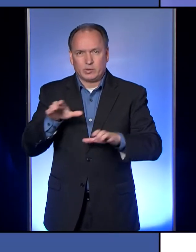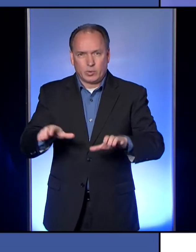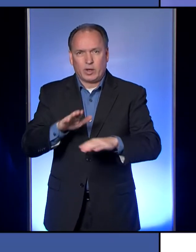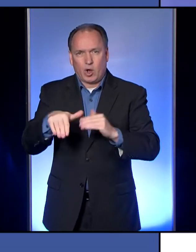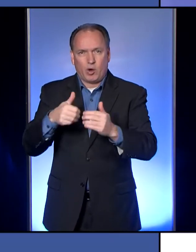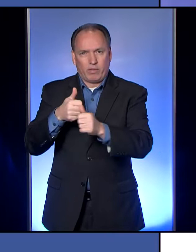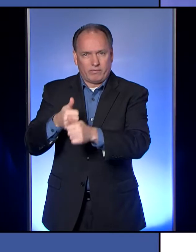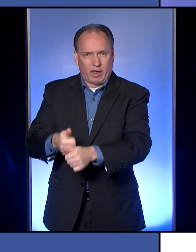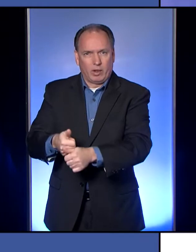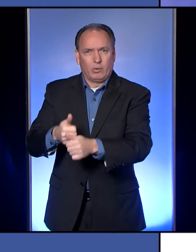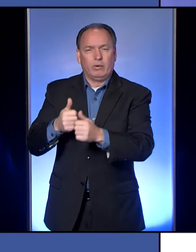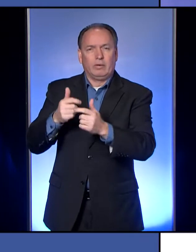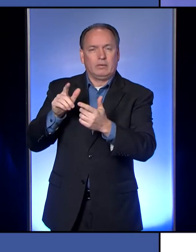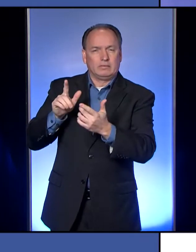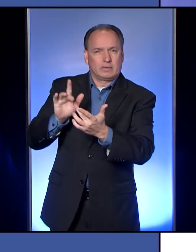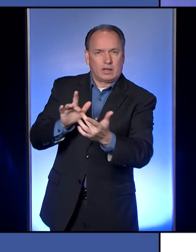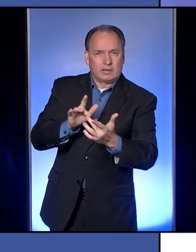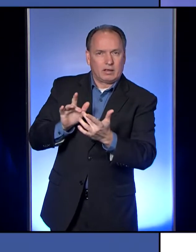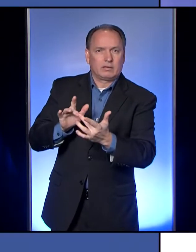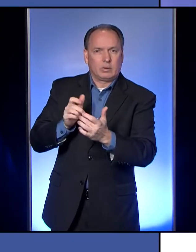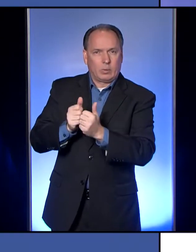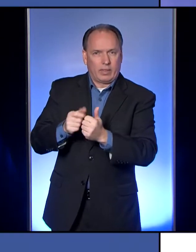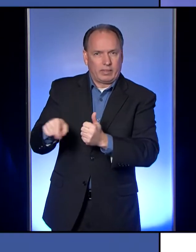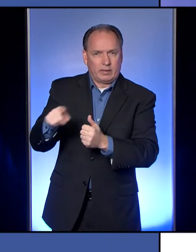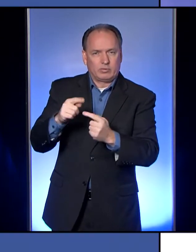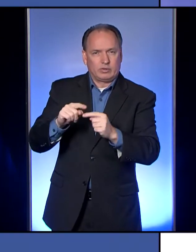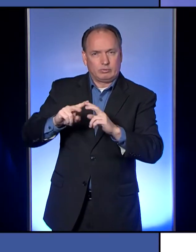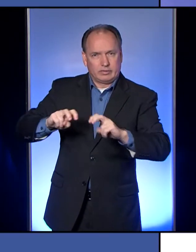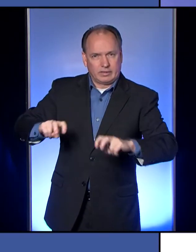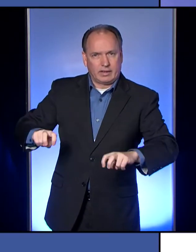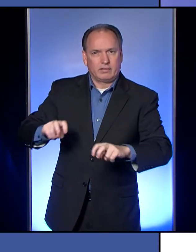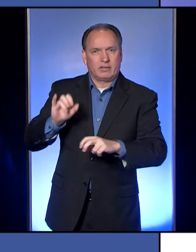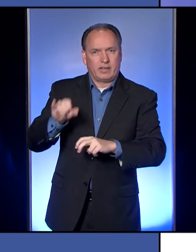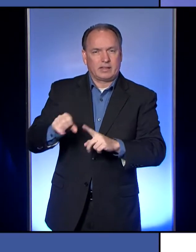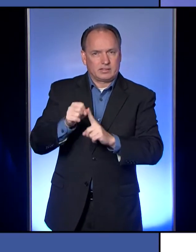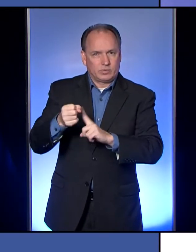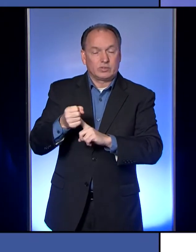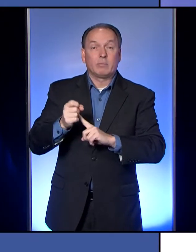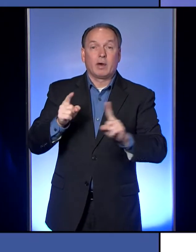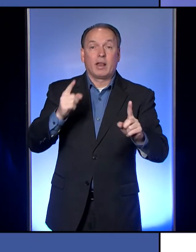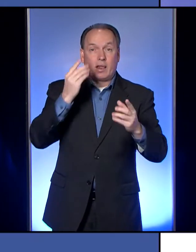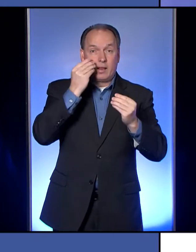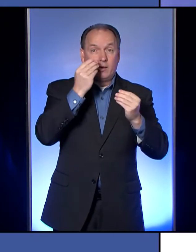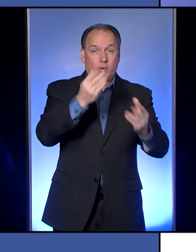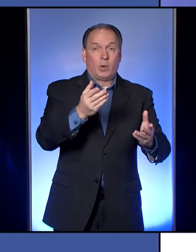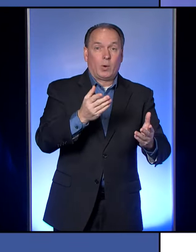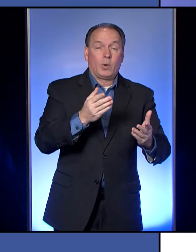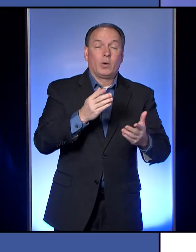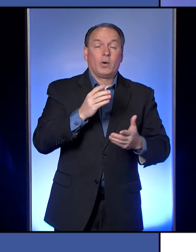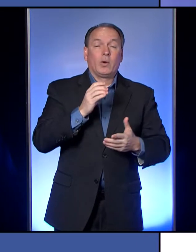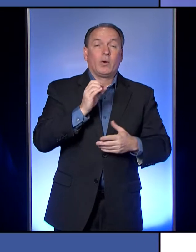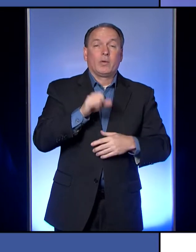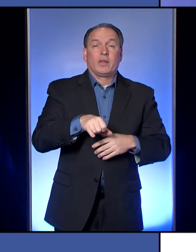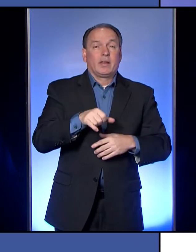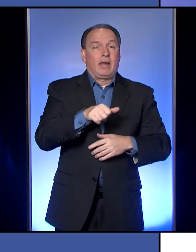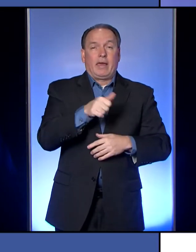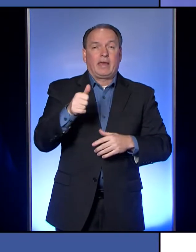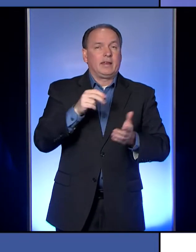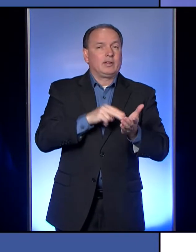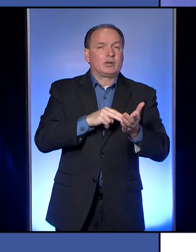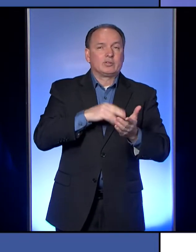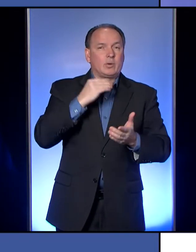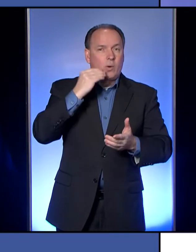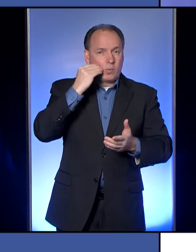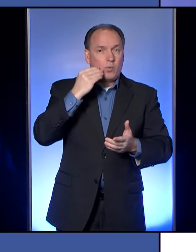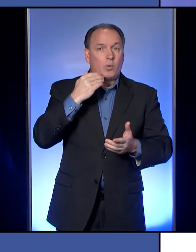that and trying to trying to dig down into that. I will let you know that any nursing home who